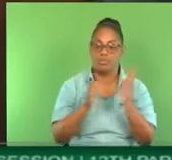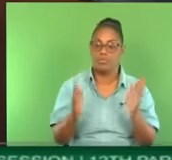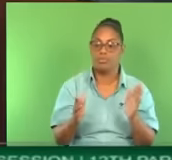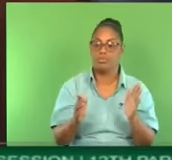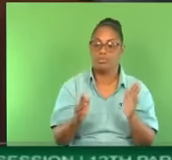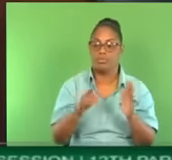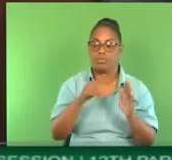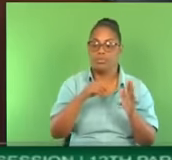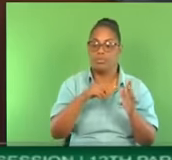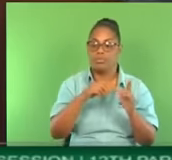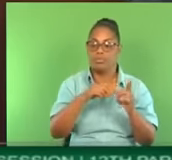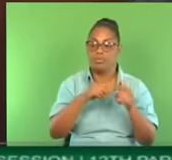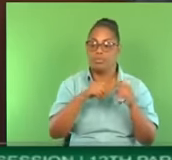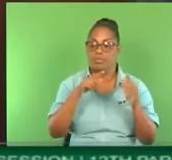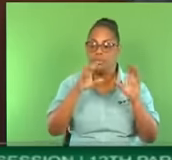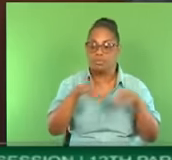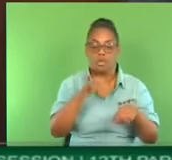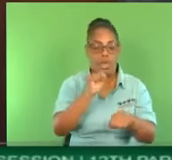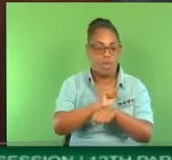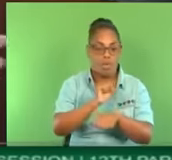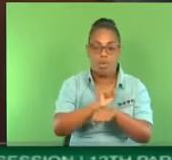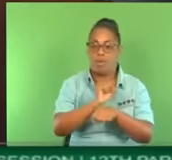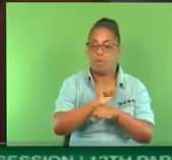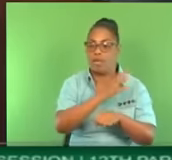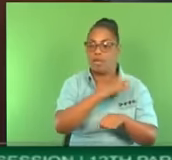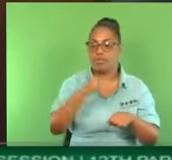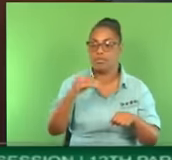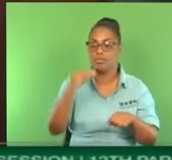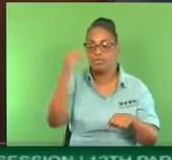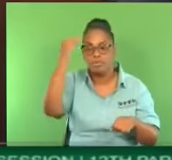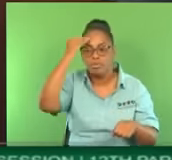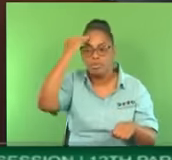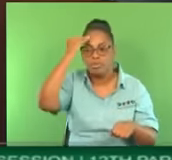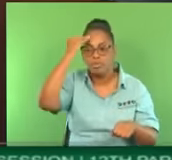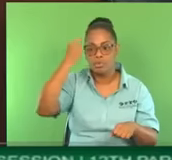work and be assured that you have some measure of safety.